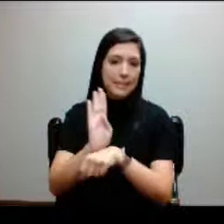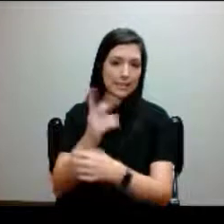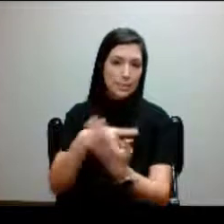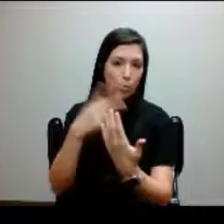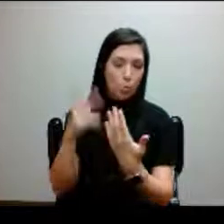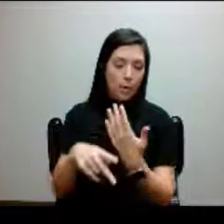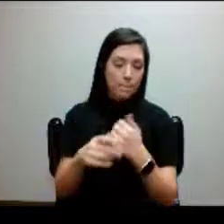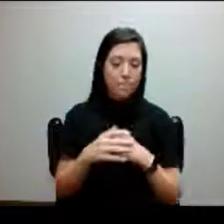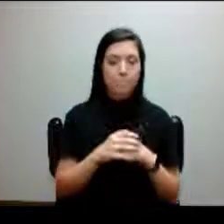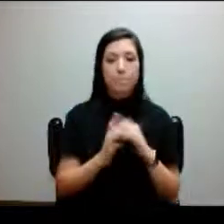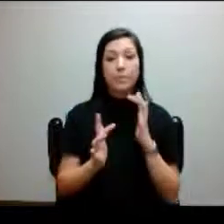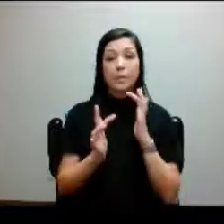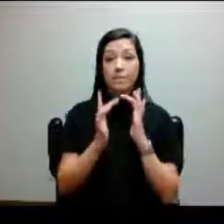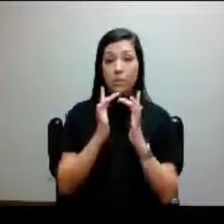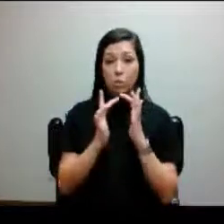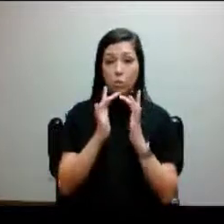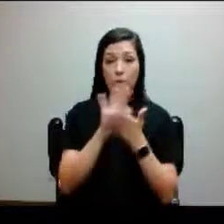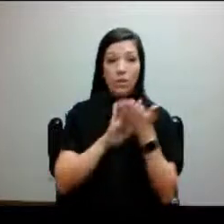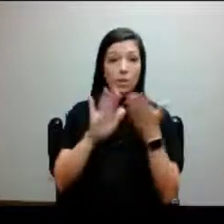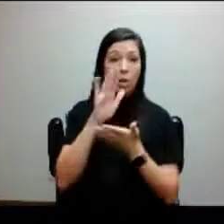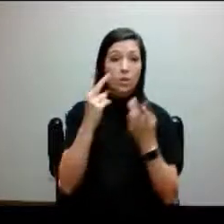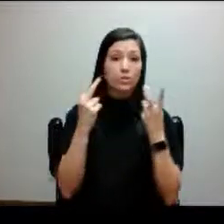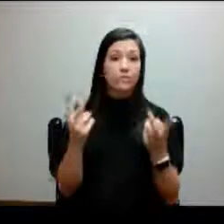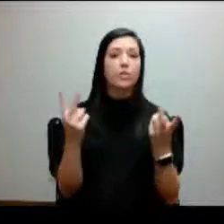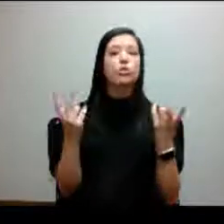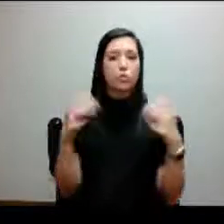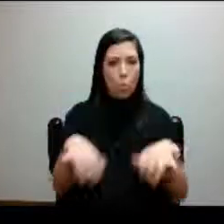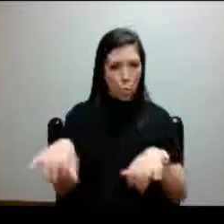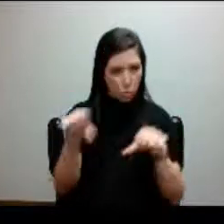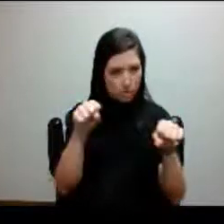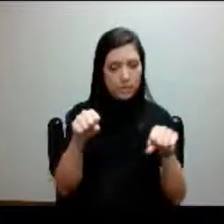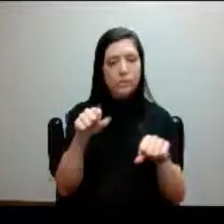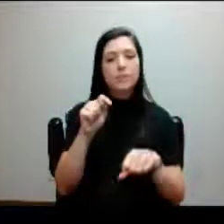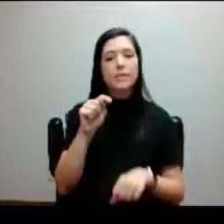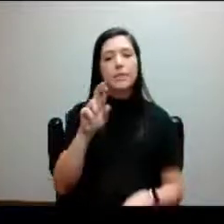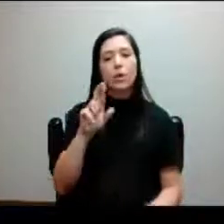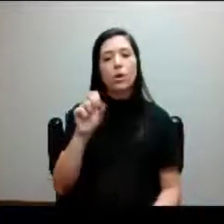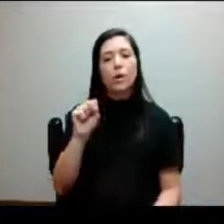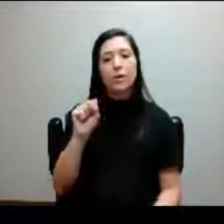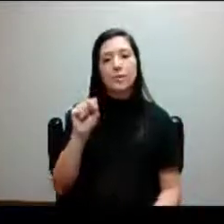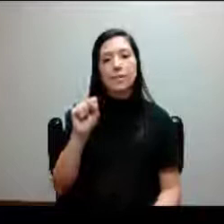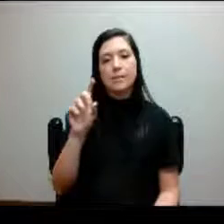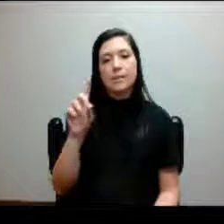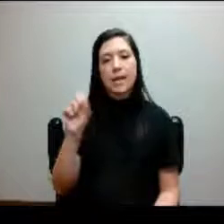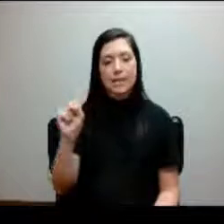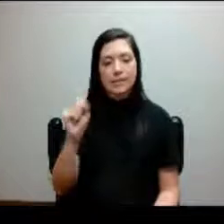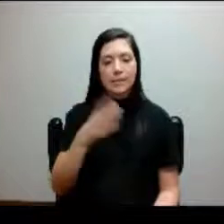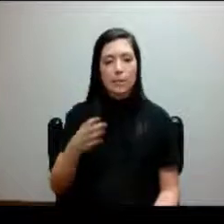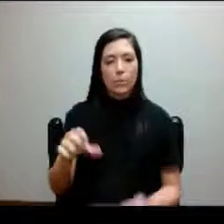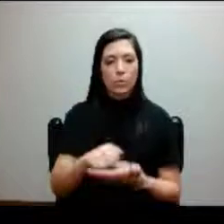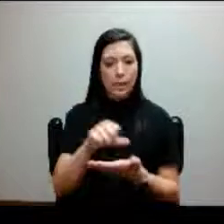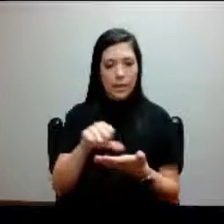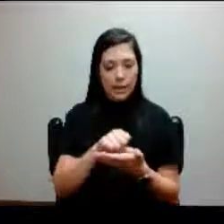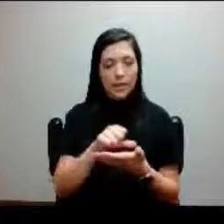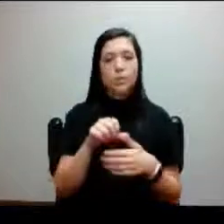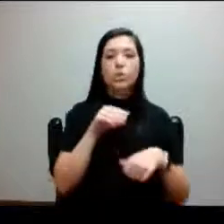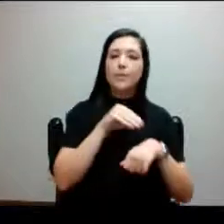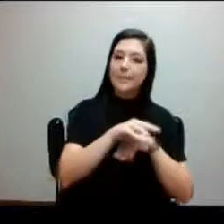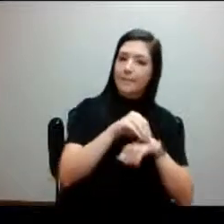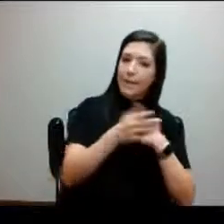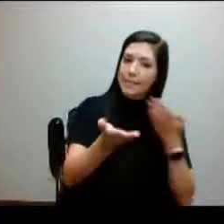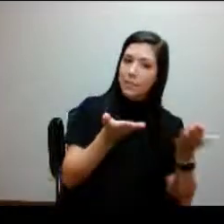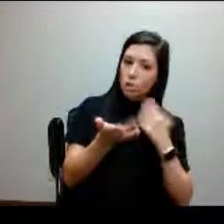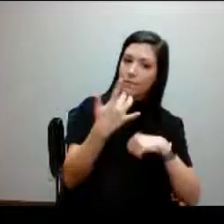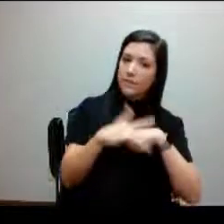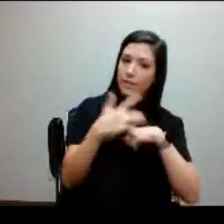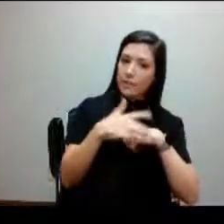Virtual college visits are also being hosted through the TRSDS Blackboard page, and advising services are available